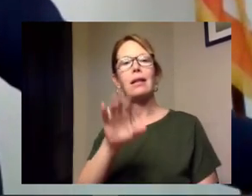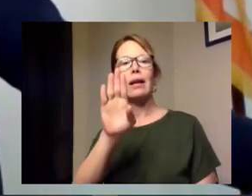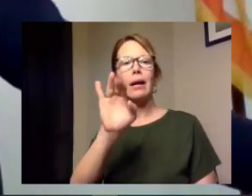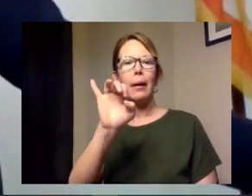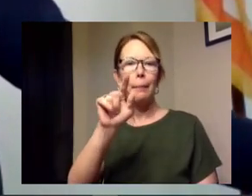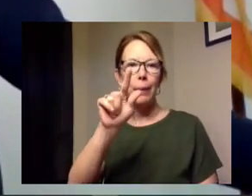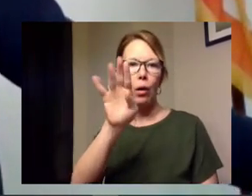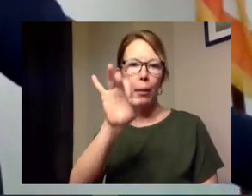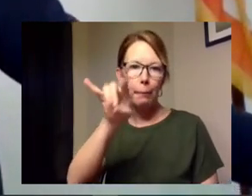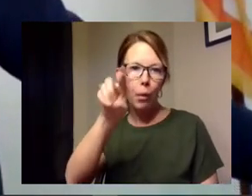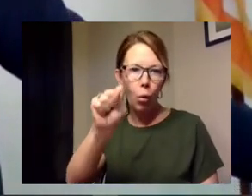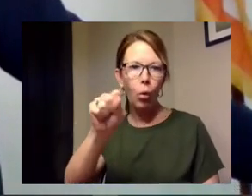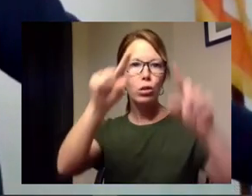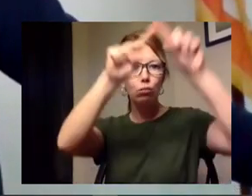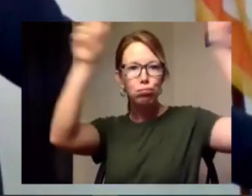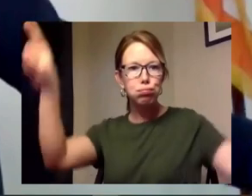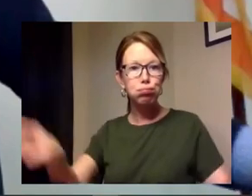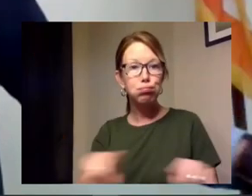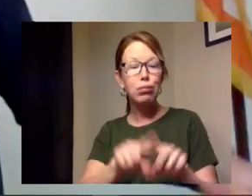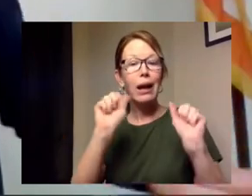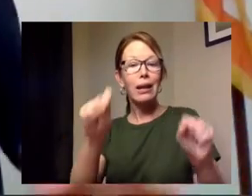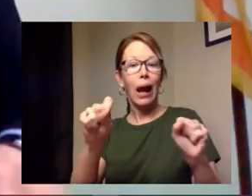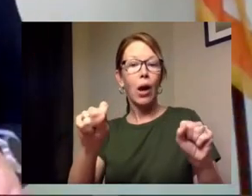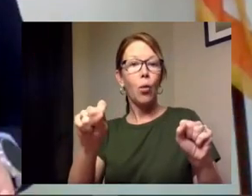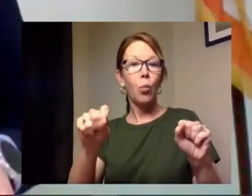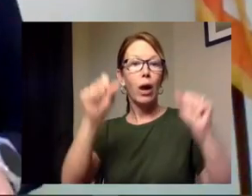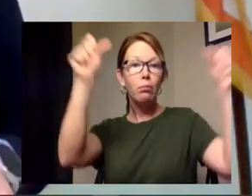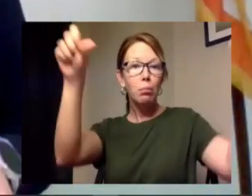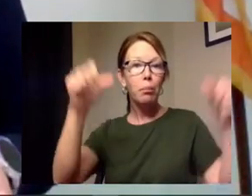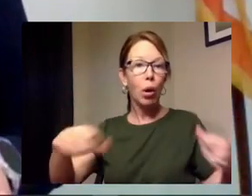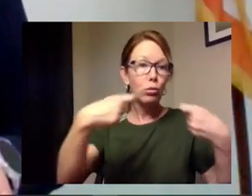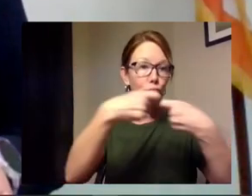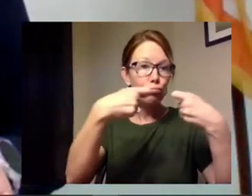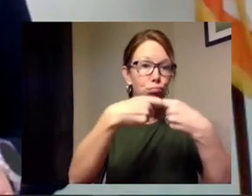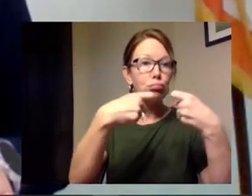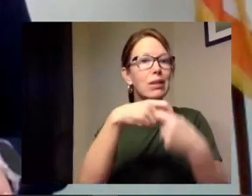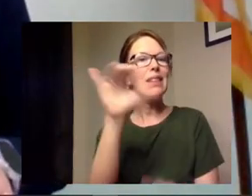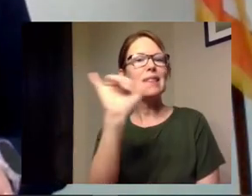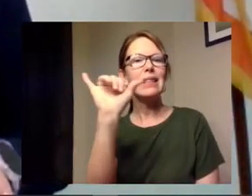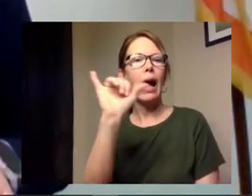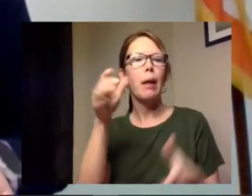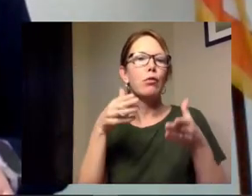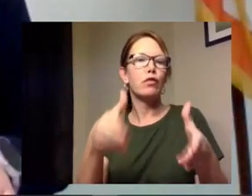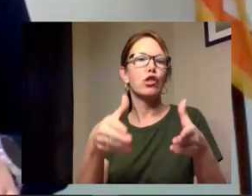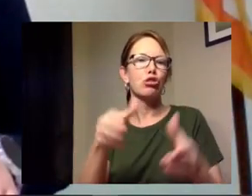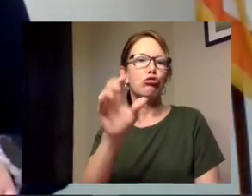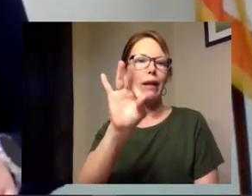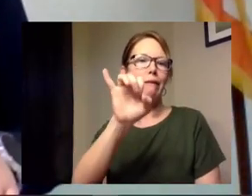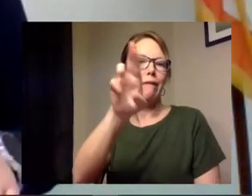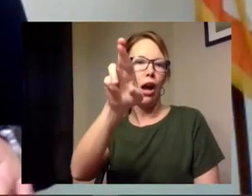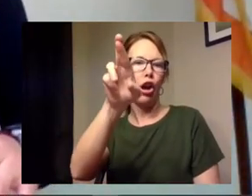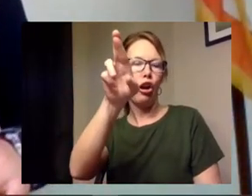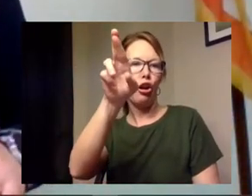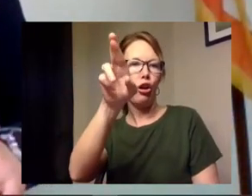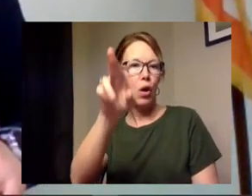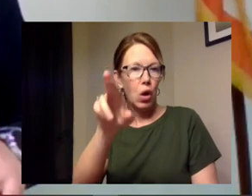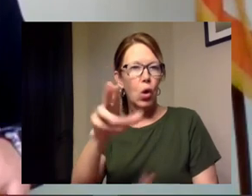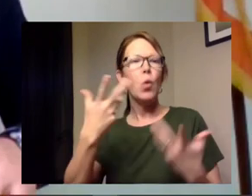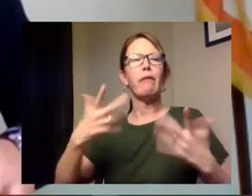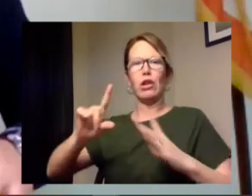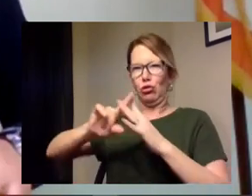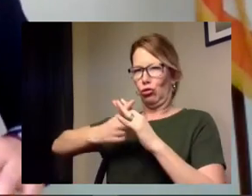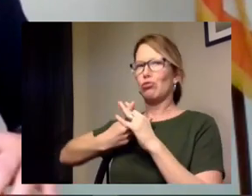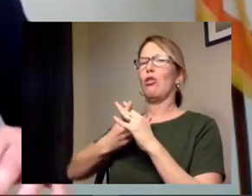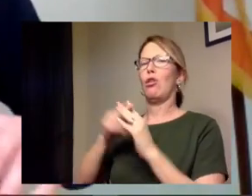could we post electric billboards like the ones we do for street fair we are we started to look into this karen made a